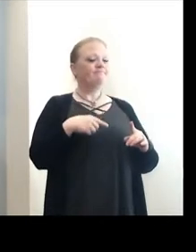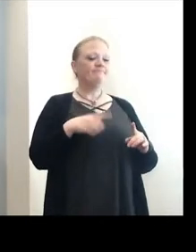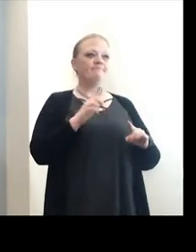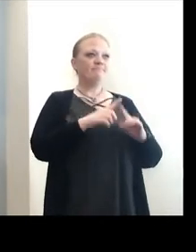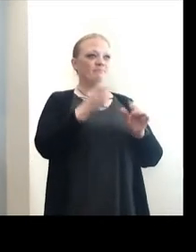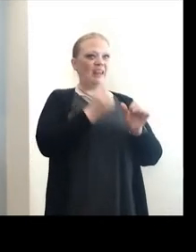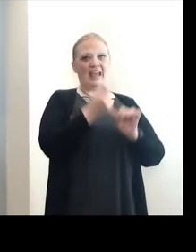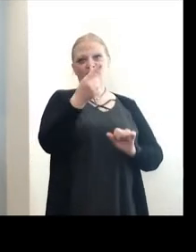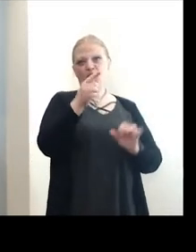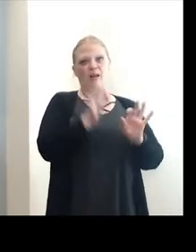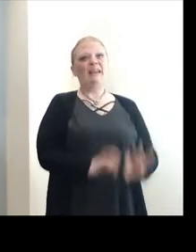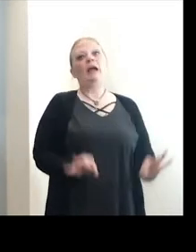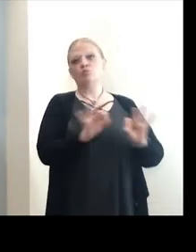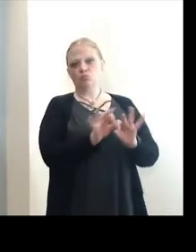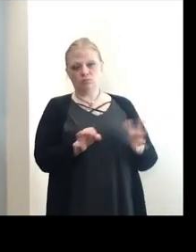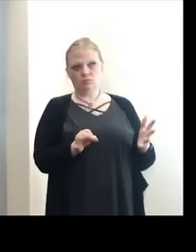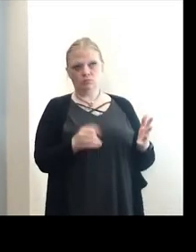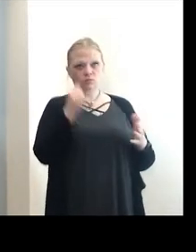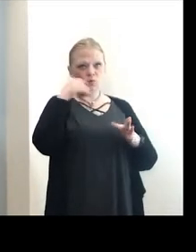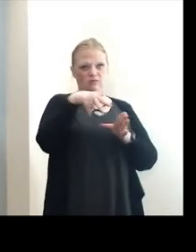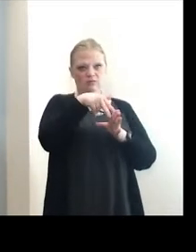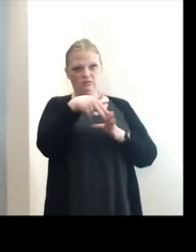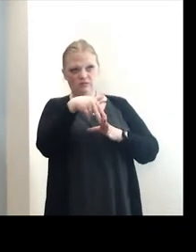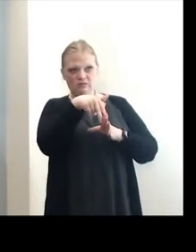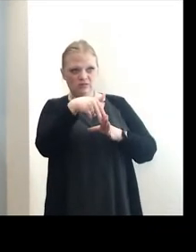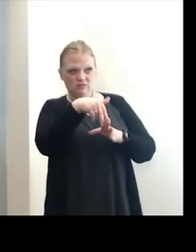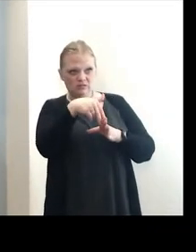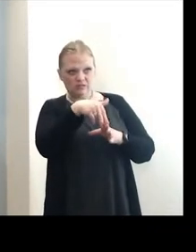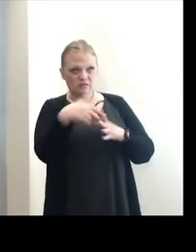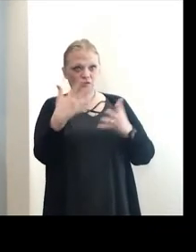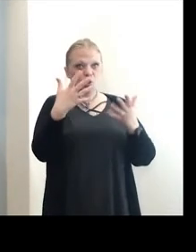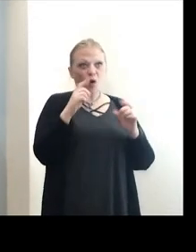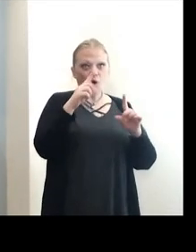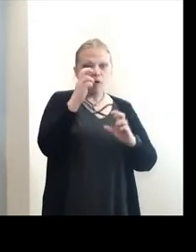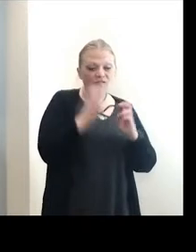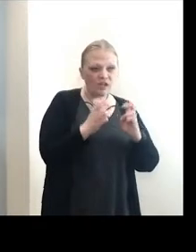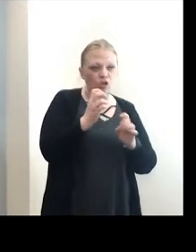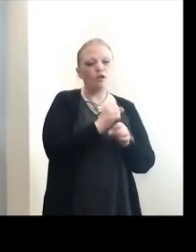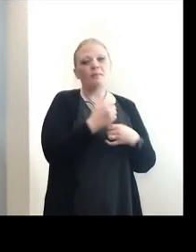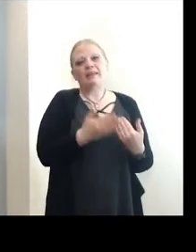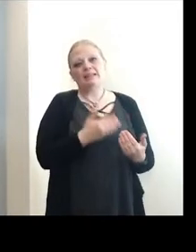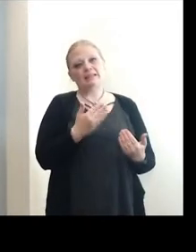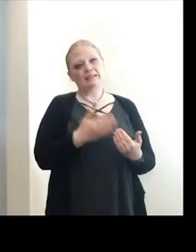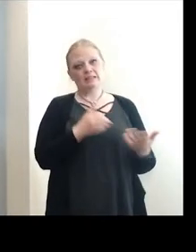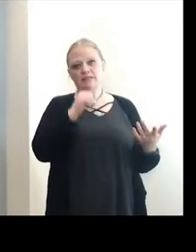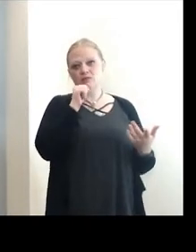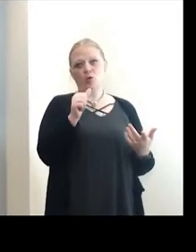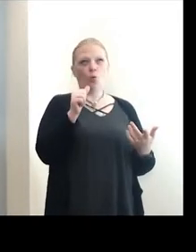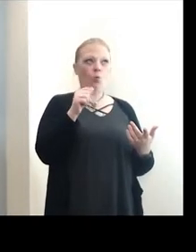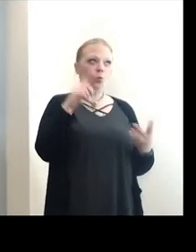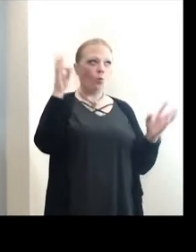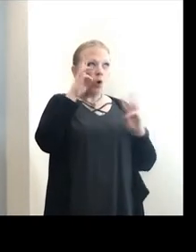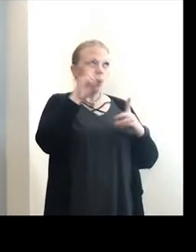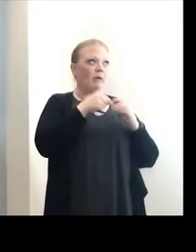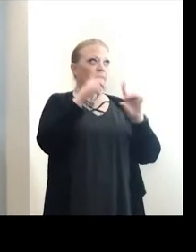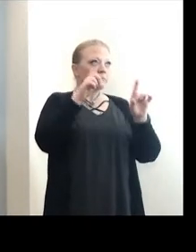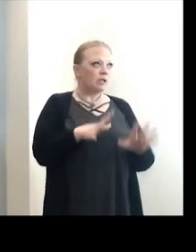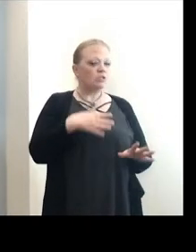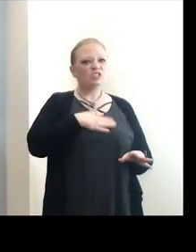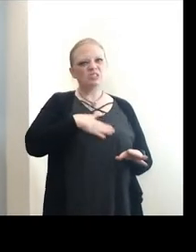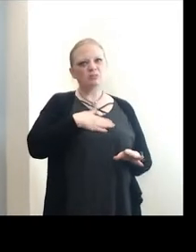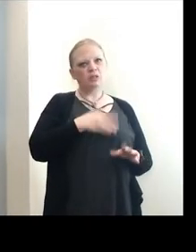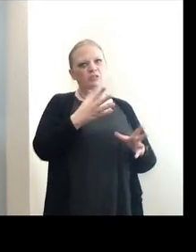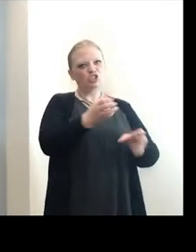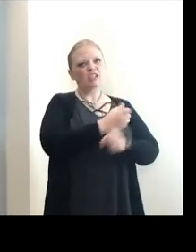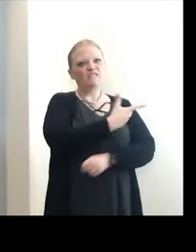everybody counts. So everybody who's on the fence, especially they want to go to the fair, make it easy, you don't have to worry about testing, just please come and